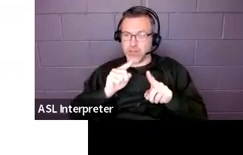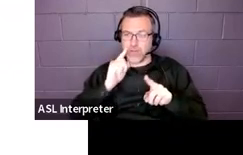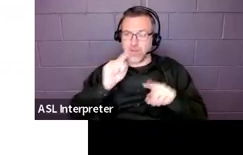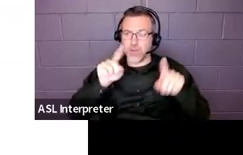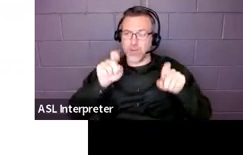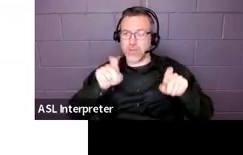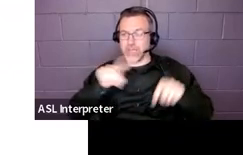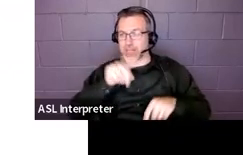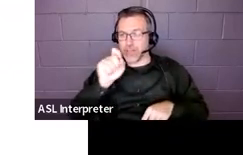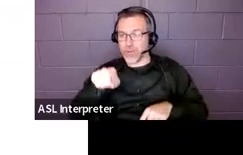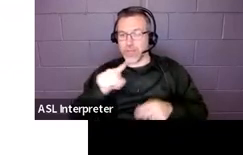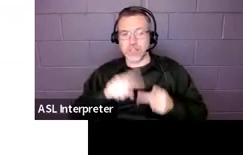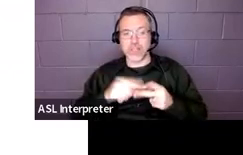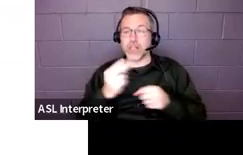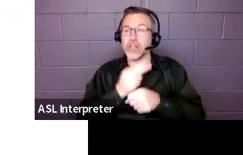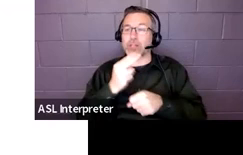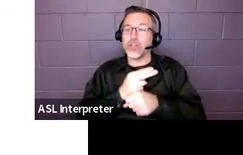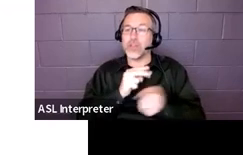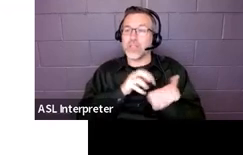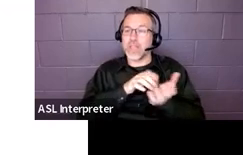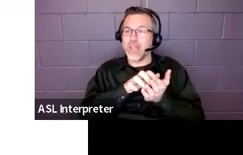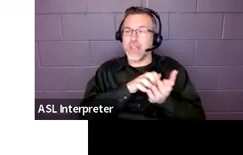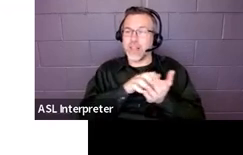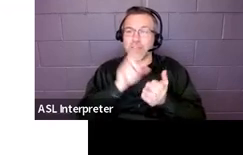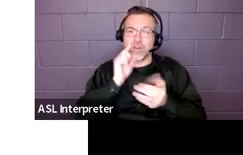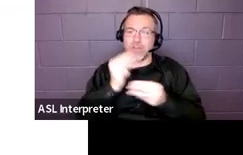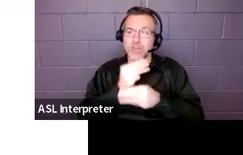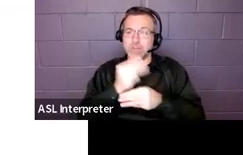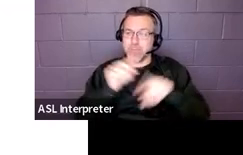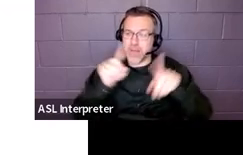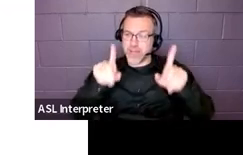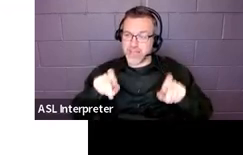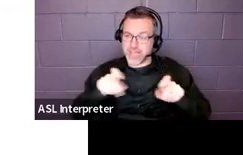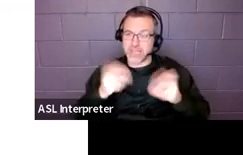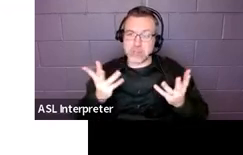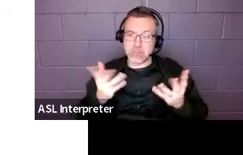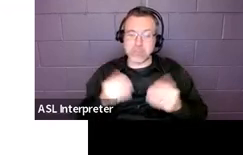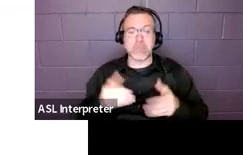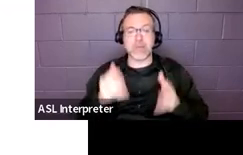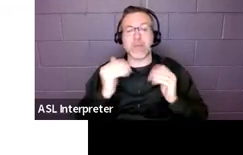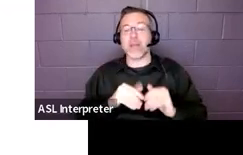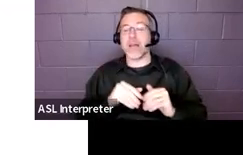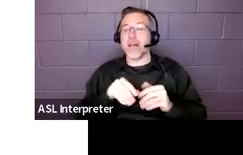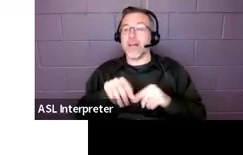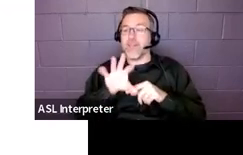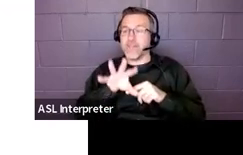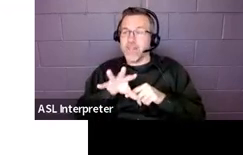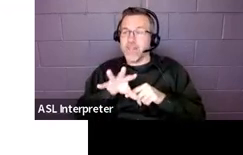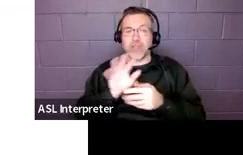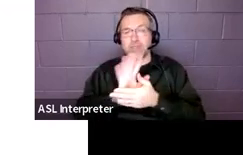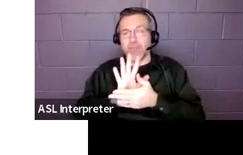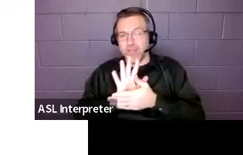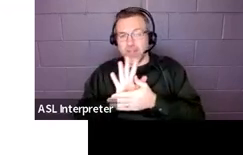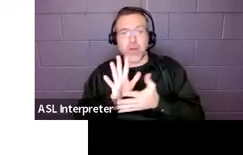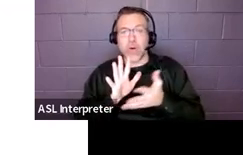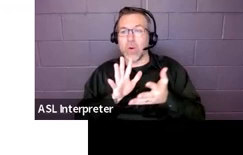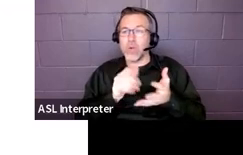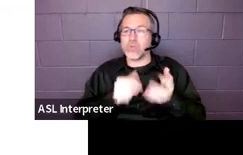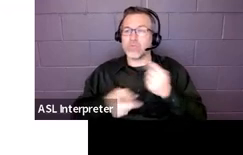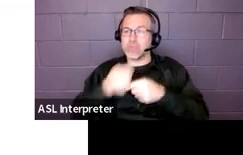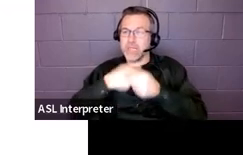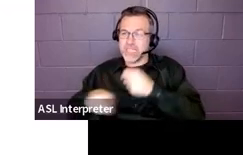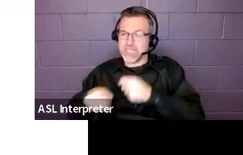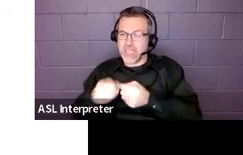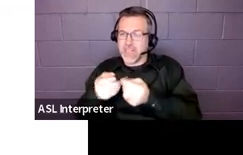Using a calculator on a math test. Having film or video supplements instead of a